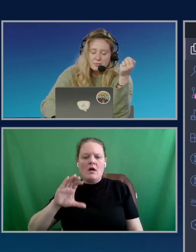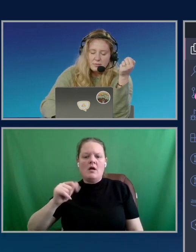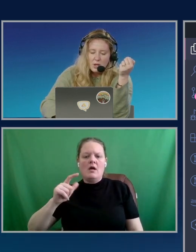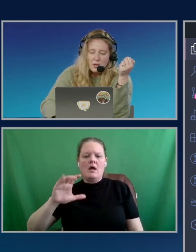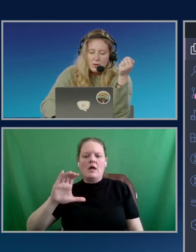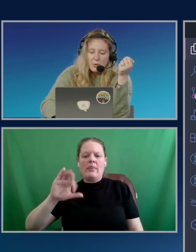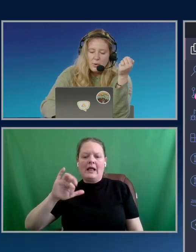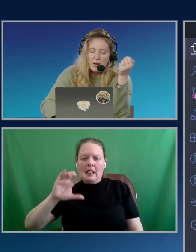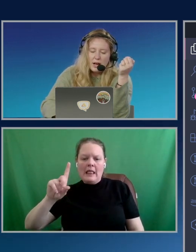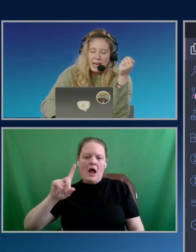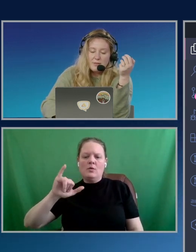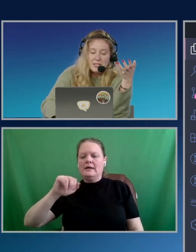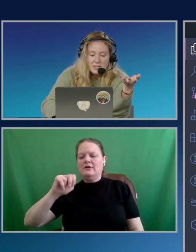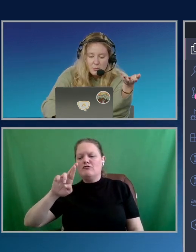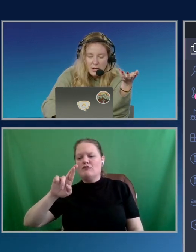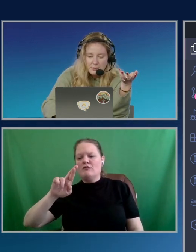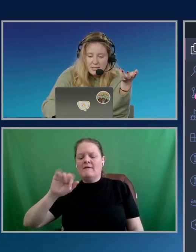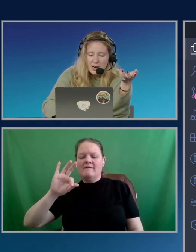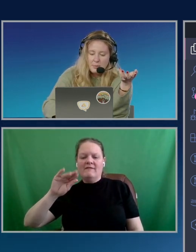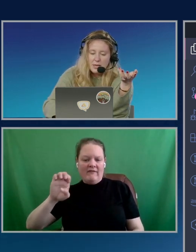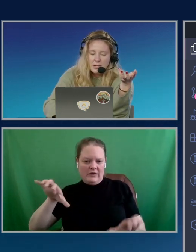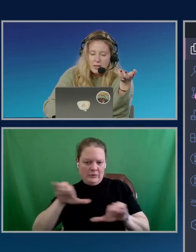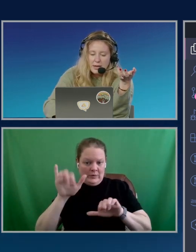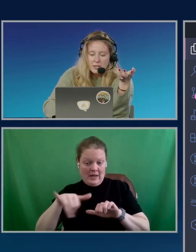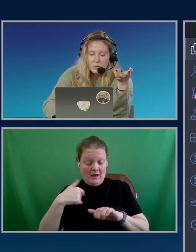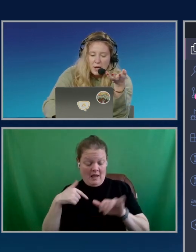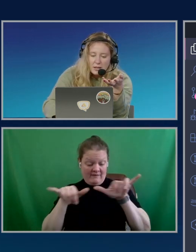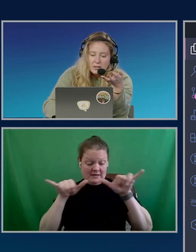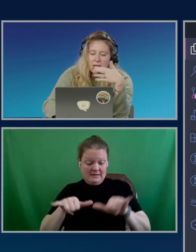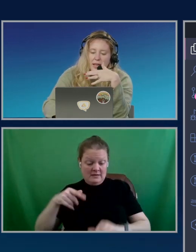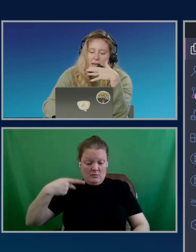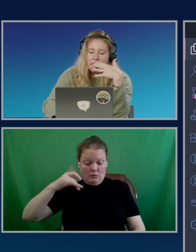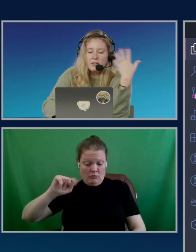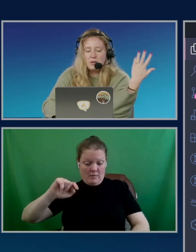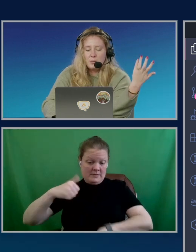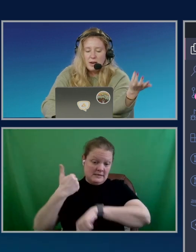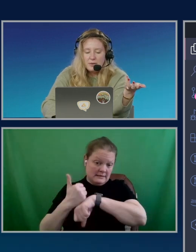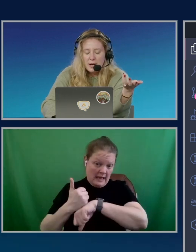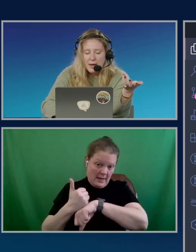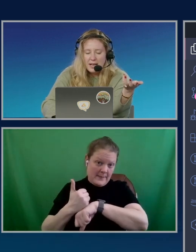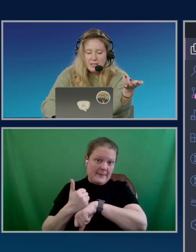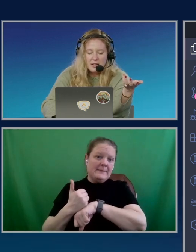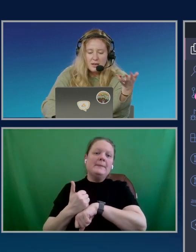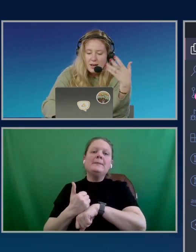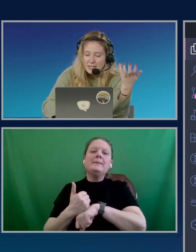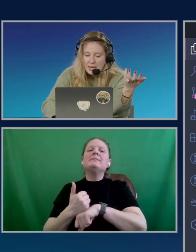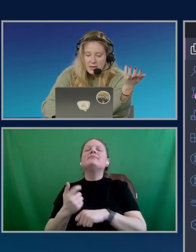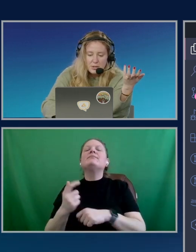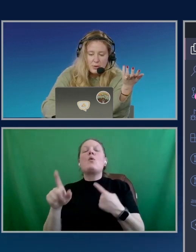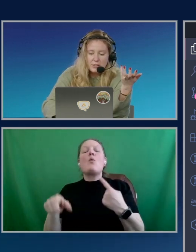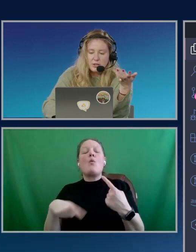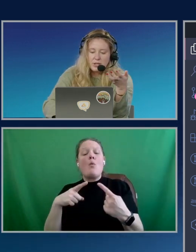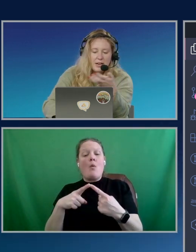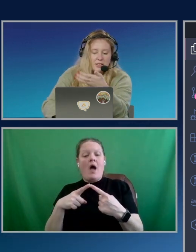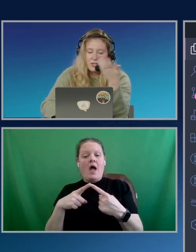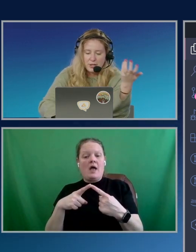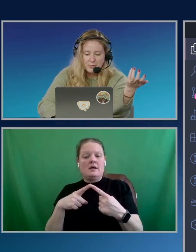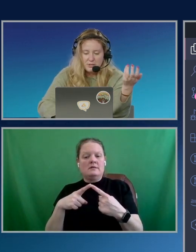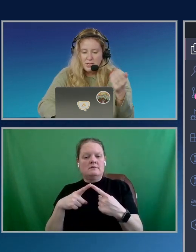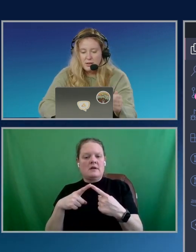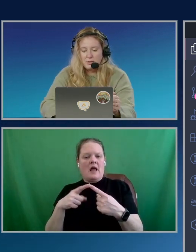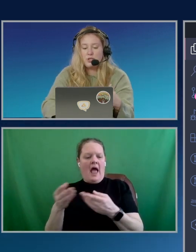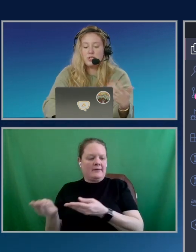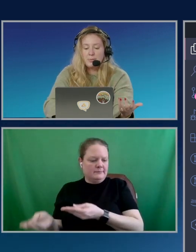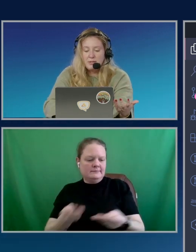I have a system prompt set up here as well. And whenever I pass it content, it's going to create a